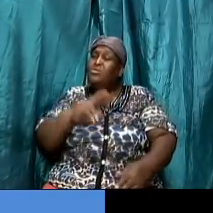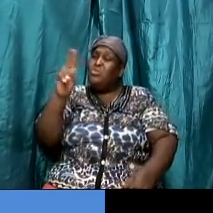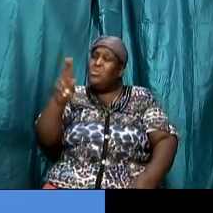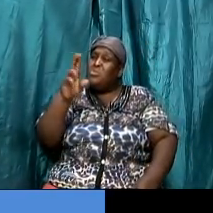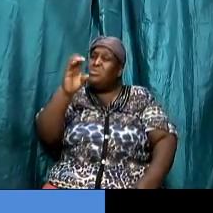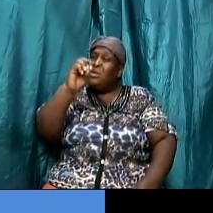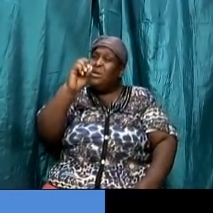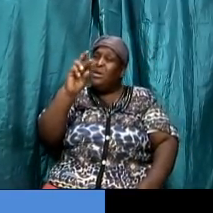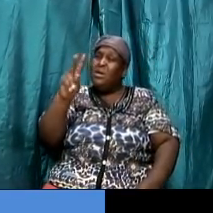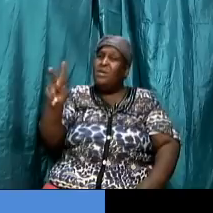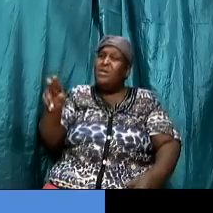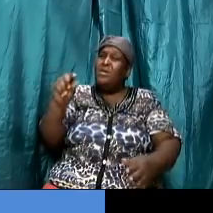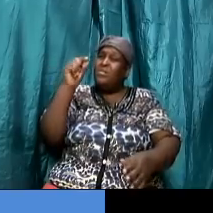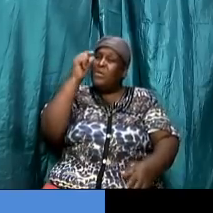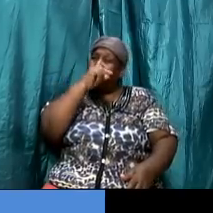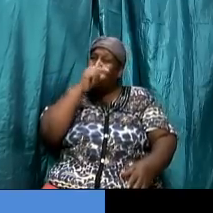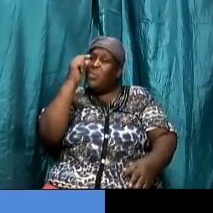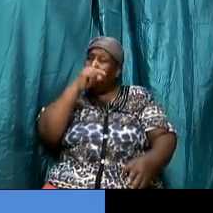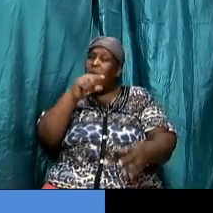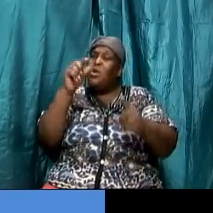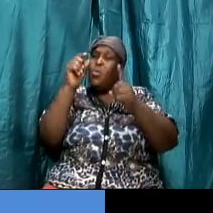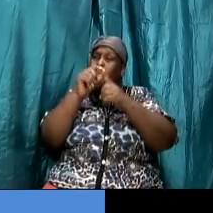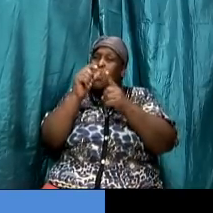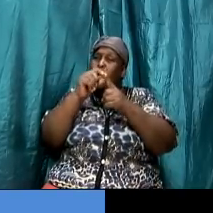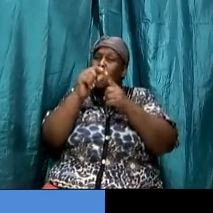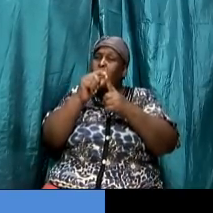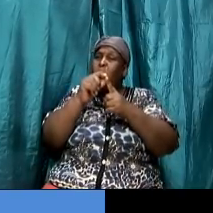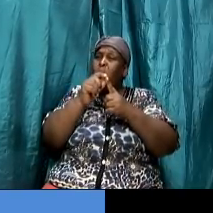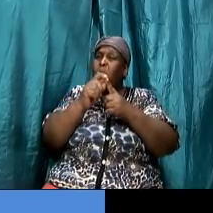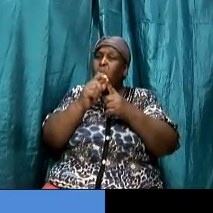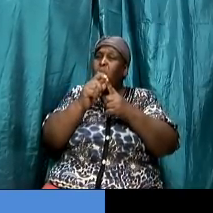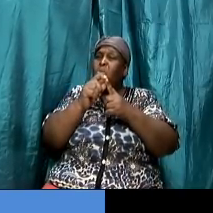is from the greek word soma